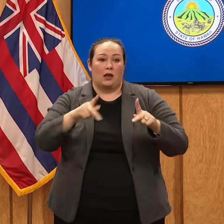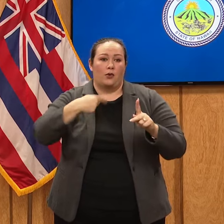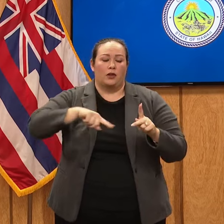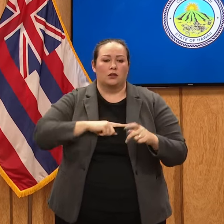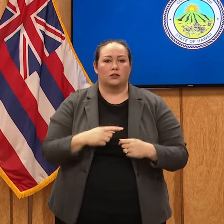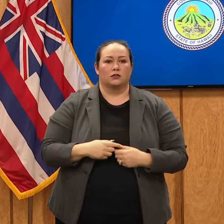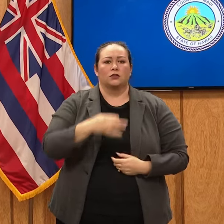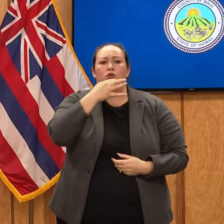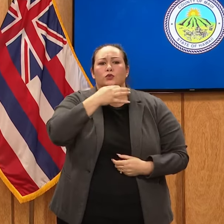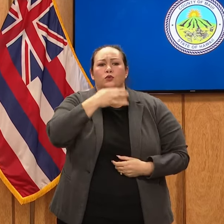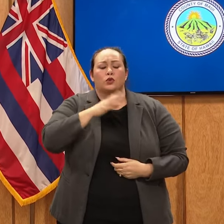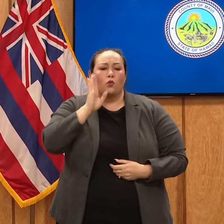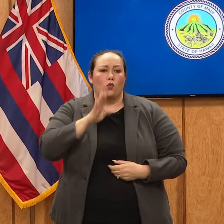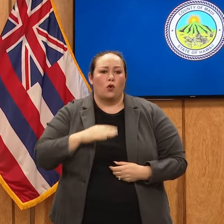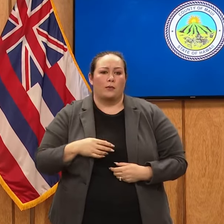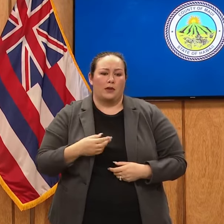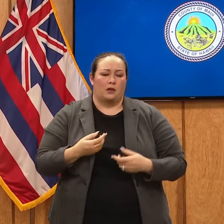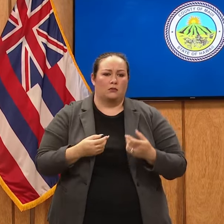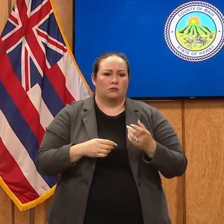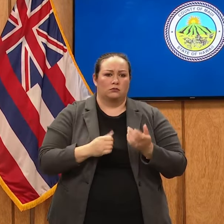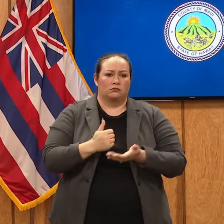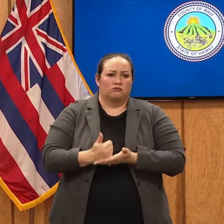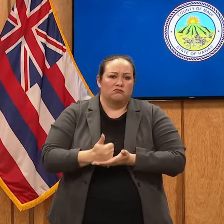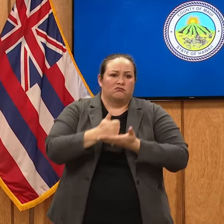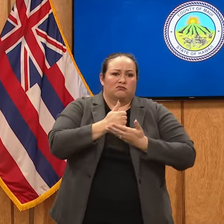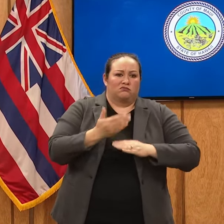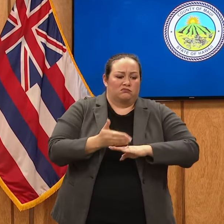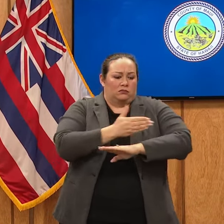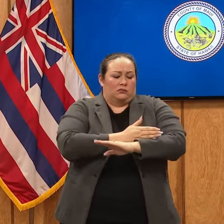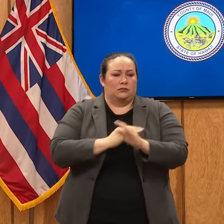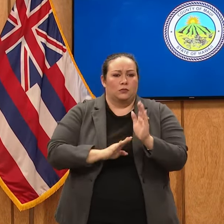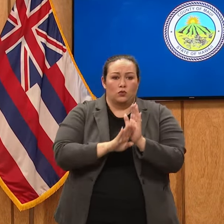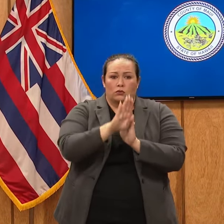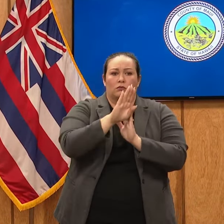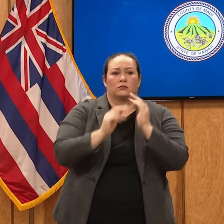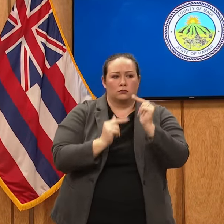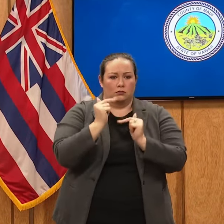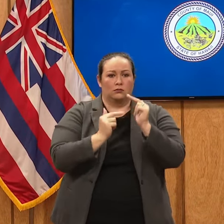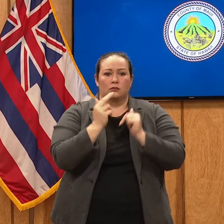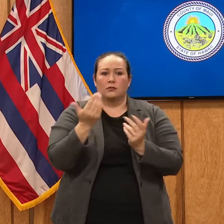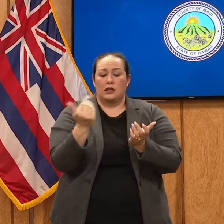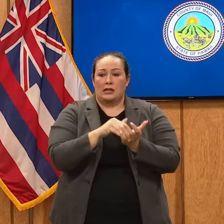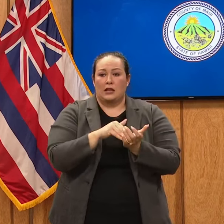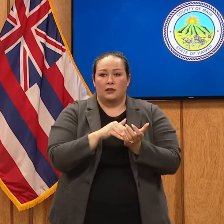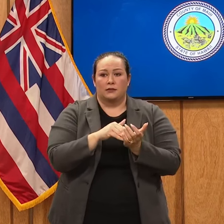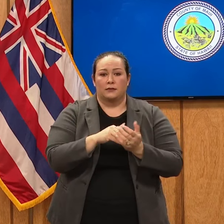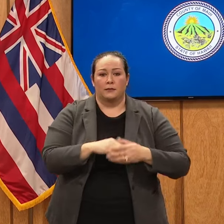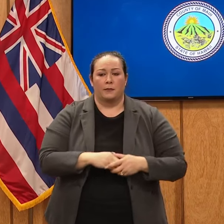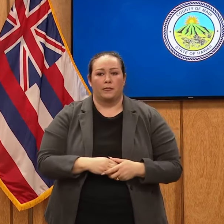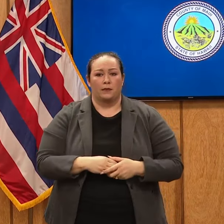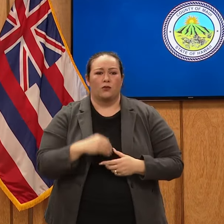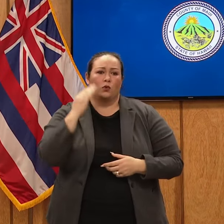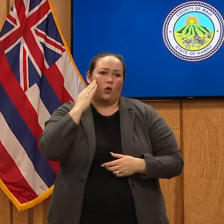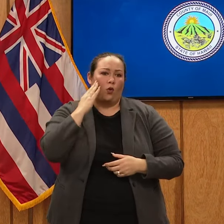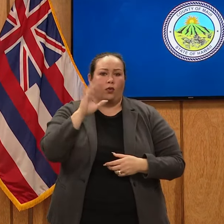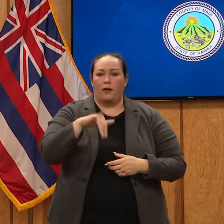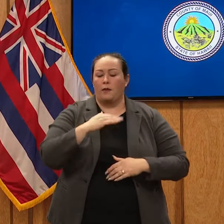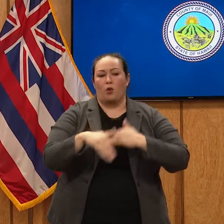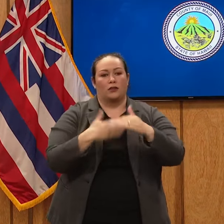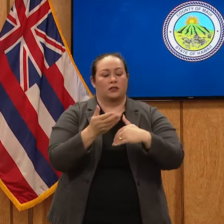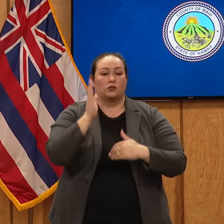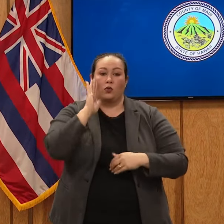Soon we'll be in the recovery rebuilding phase, as the governor has spoken to. We know that's going to be a long process.